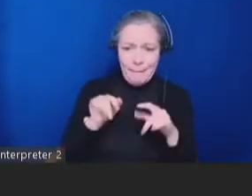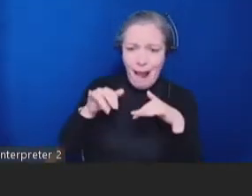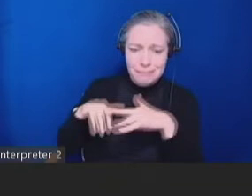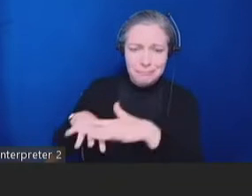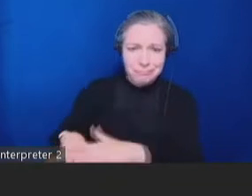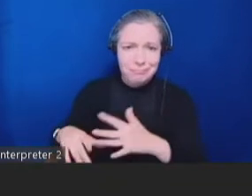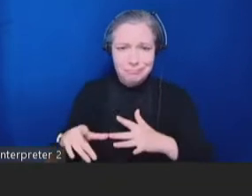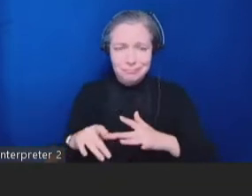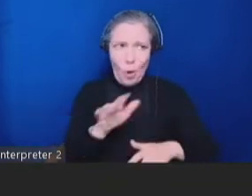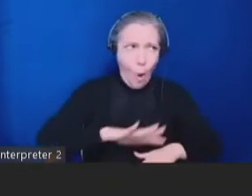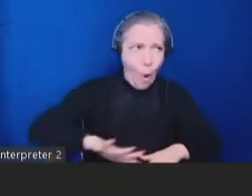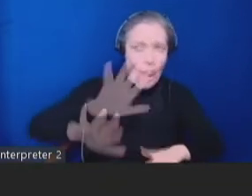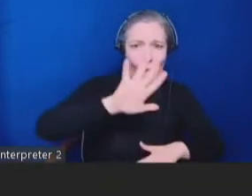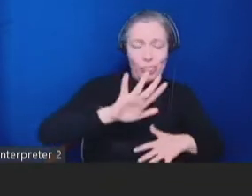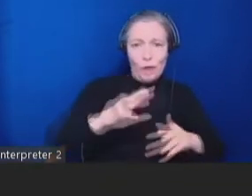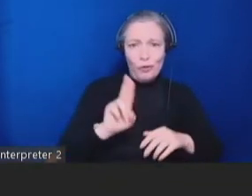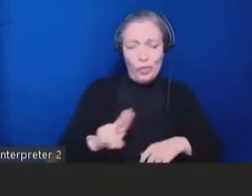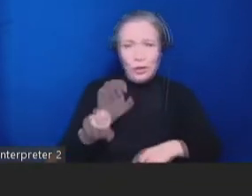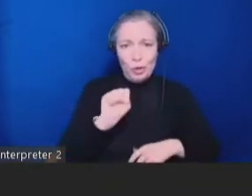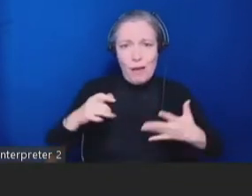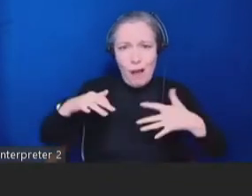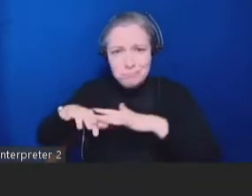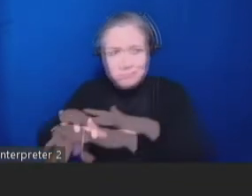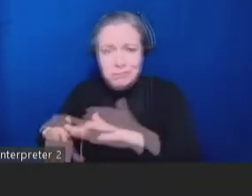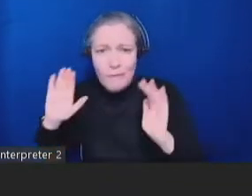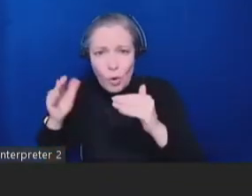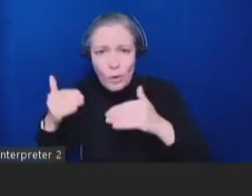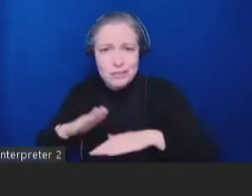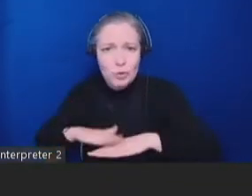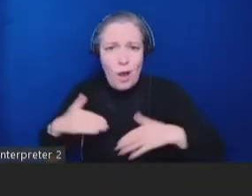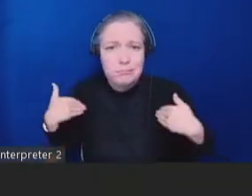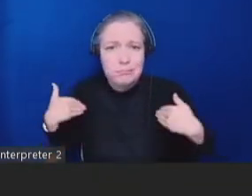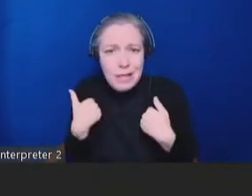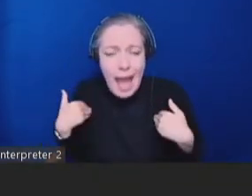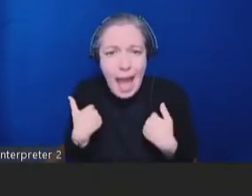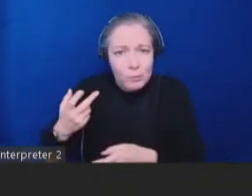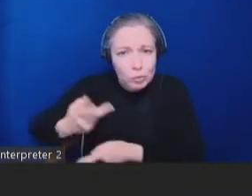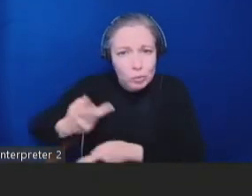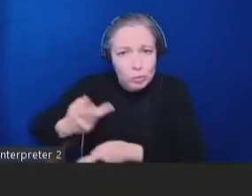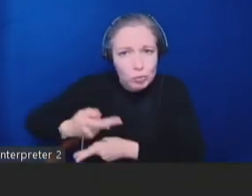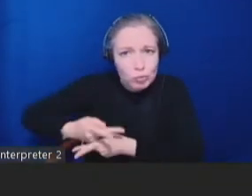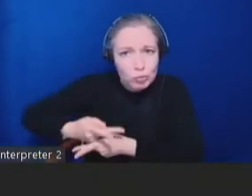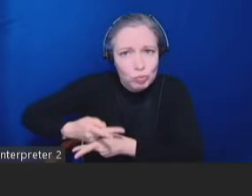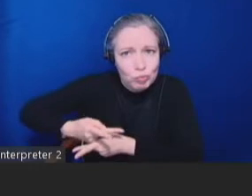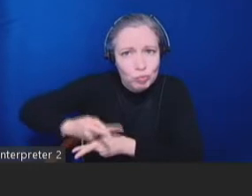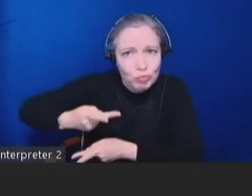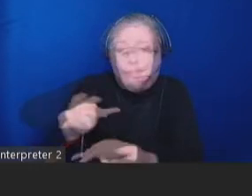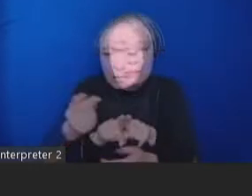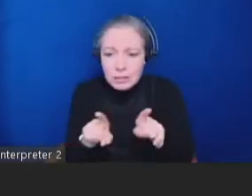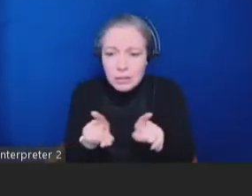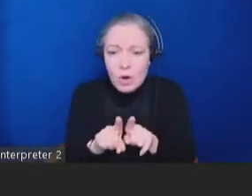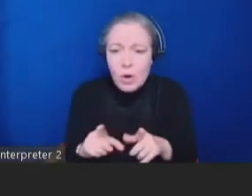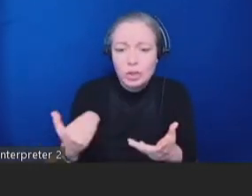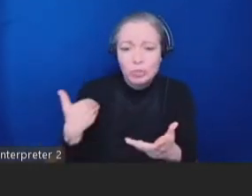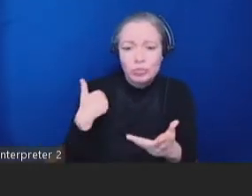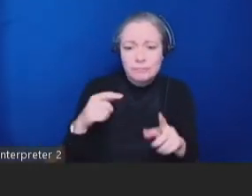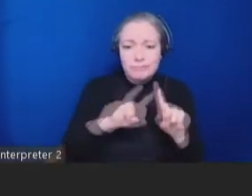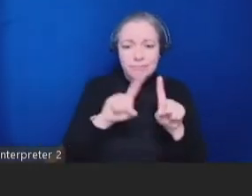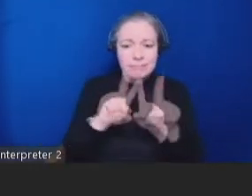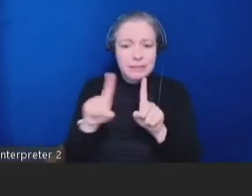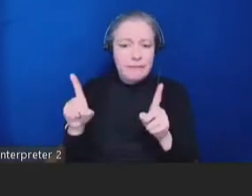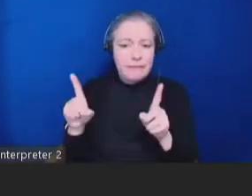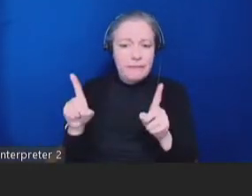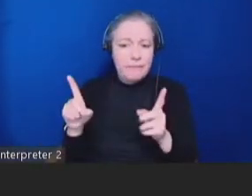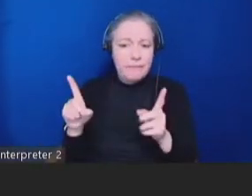or Tai Chi to encourage social engagement and fun. Creative grantees have started holding computer classes